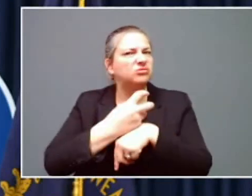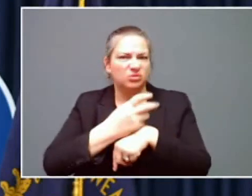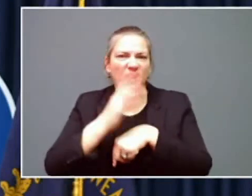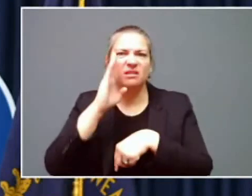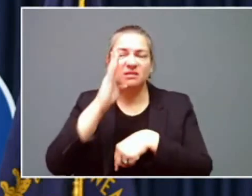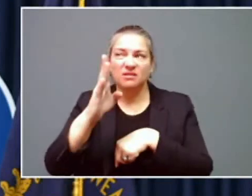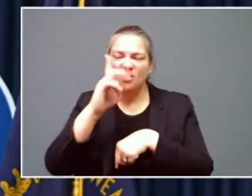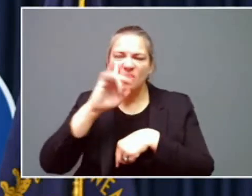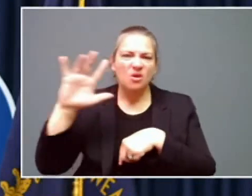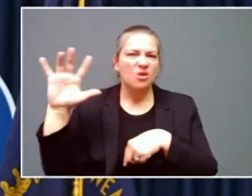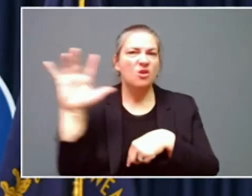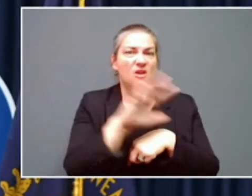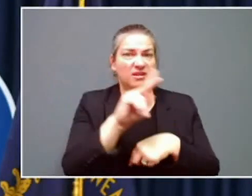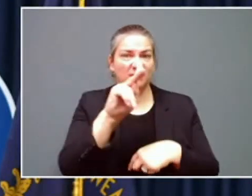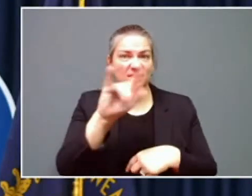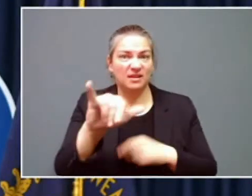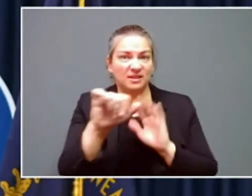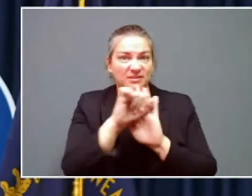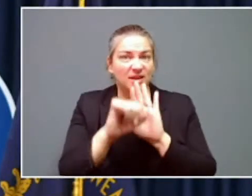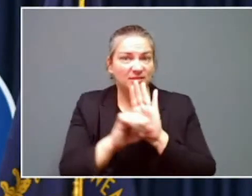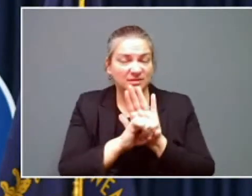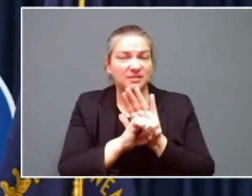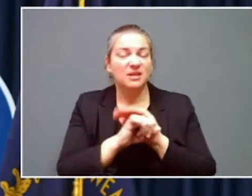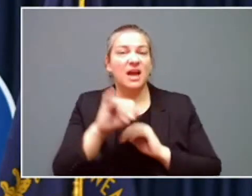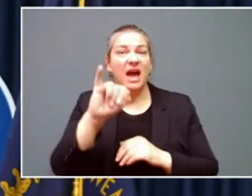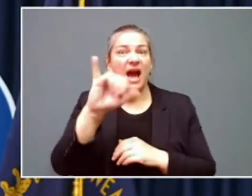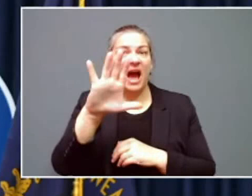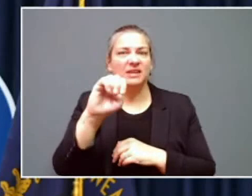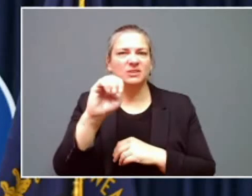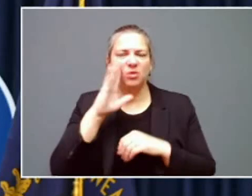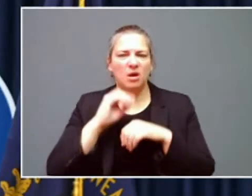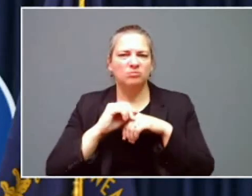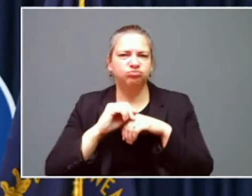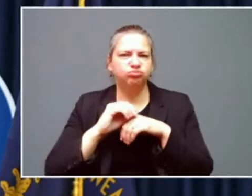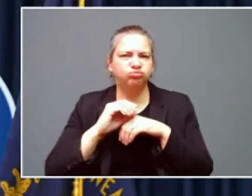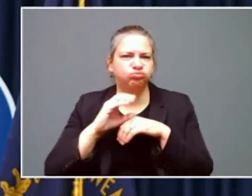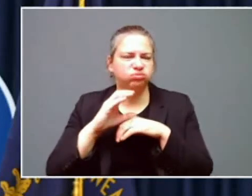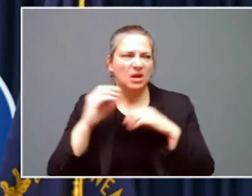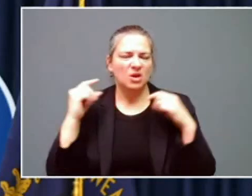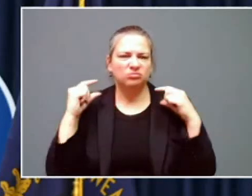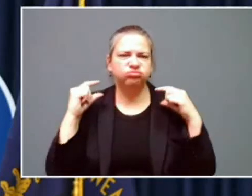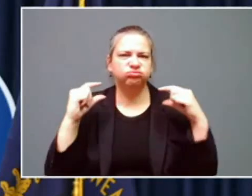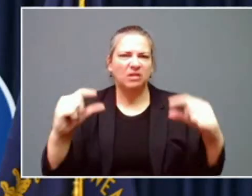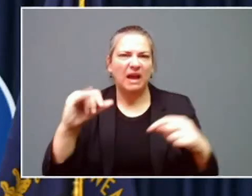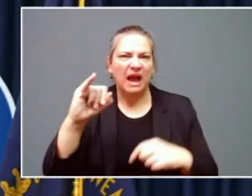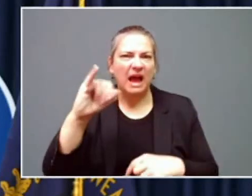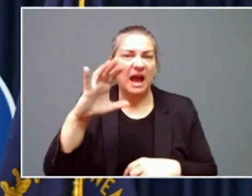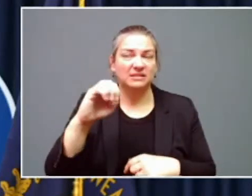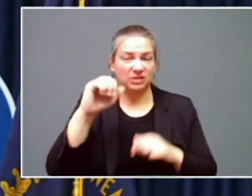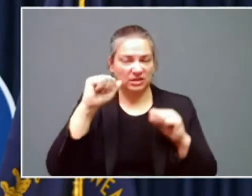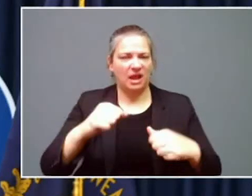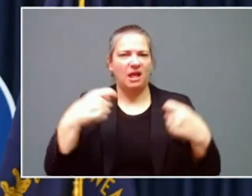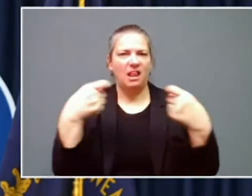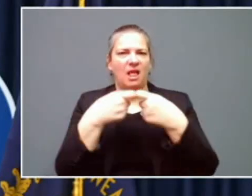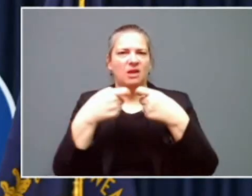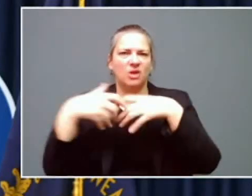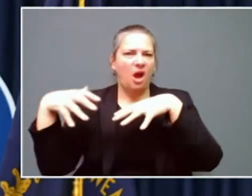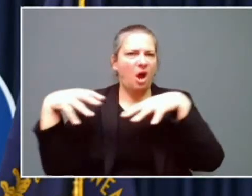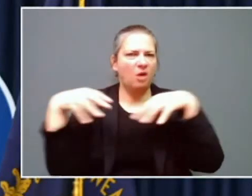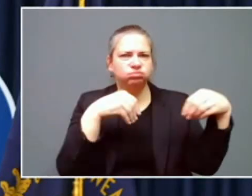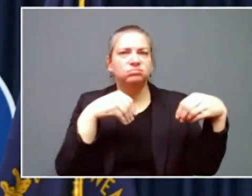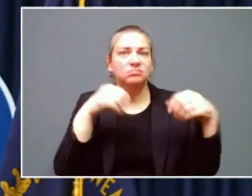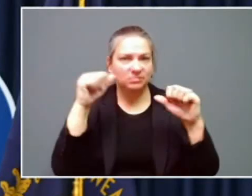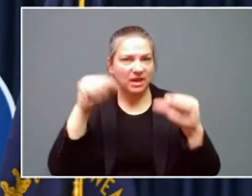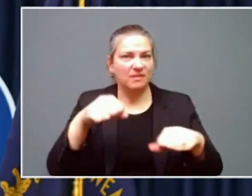amount of potential ice accumulation could potentially result in the loss of power for a large number